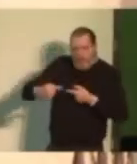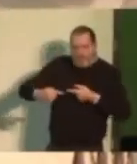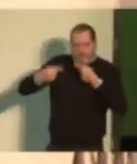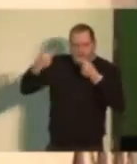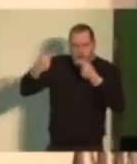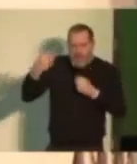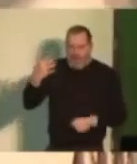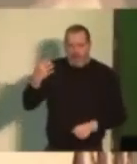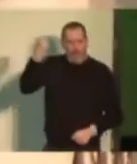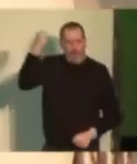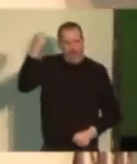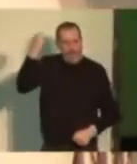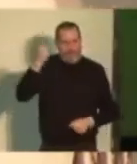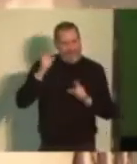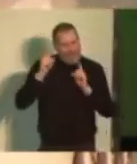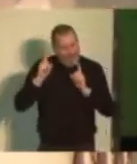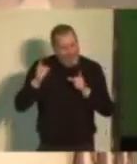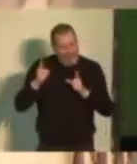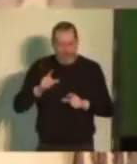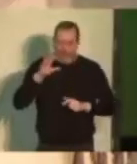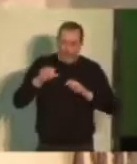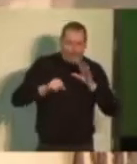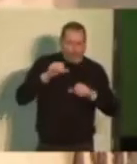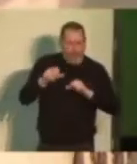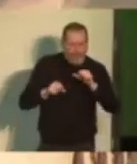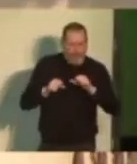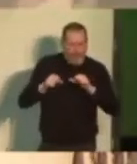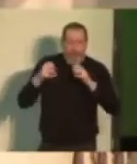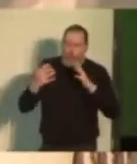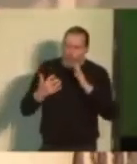we win. That's what this struggle is about.